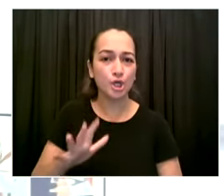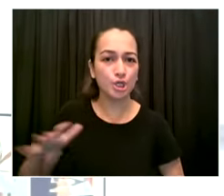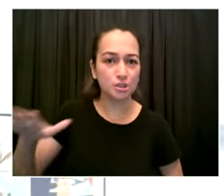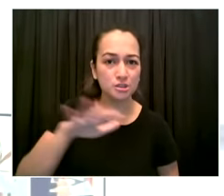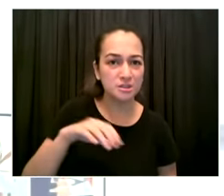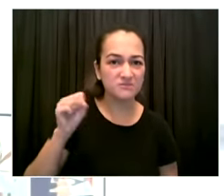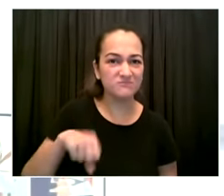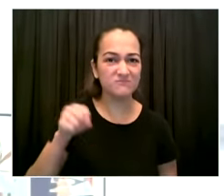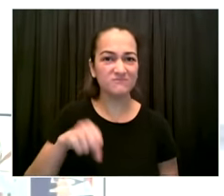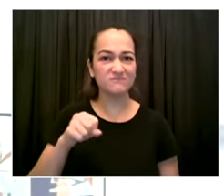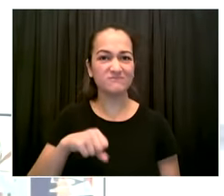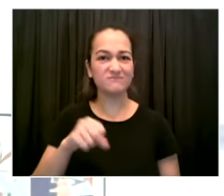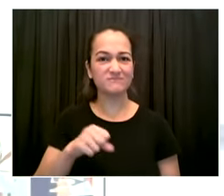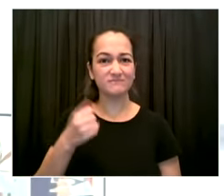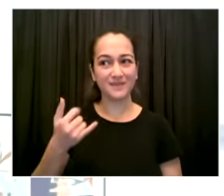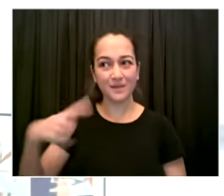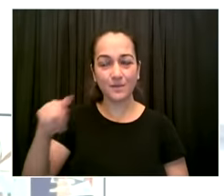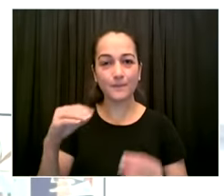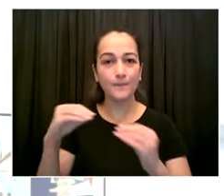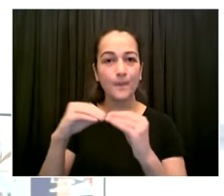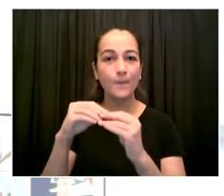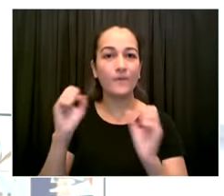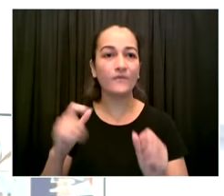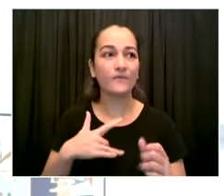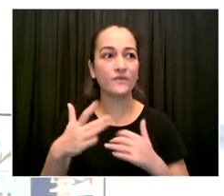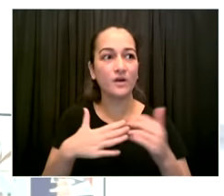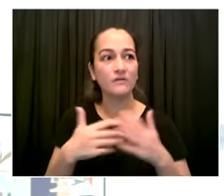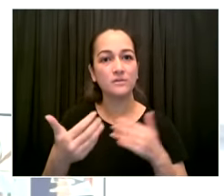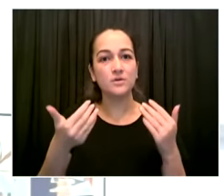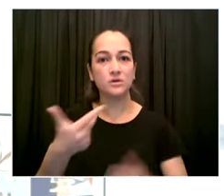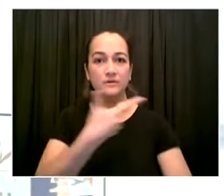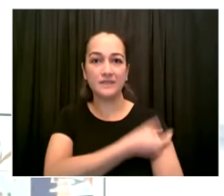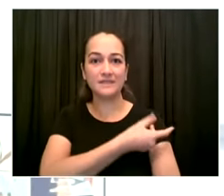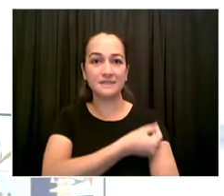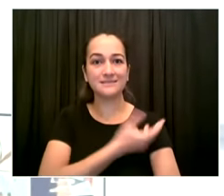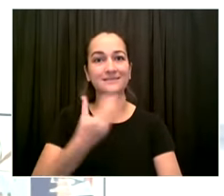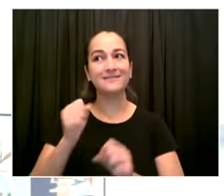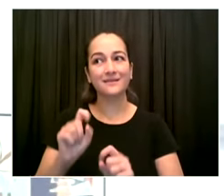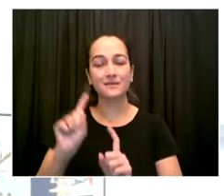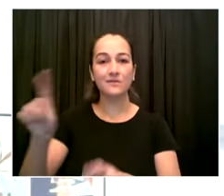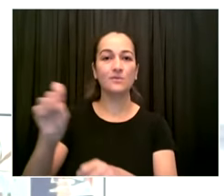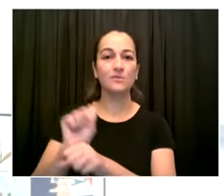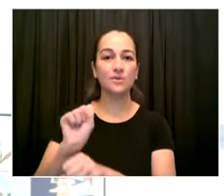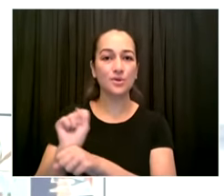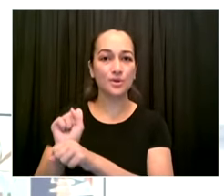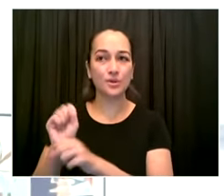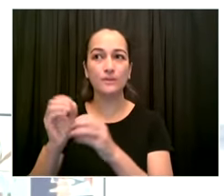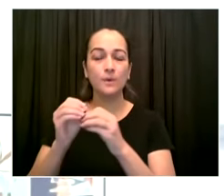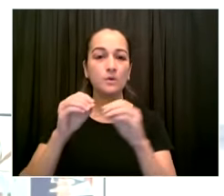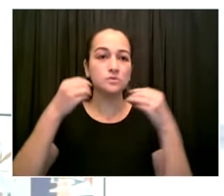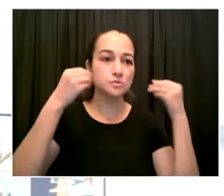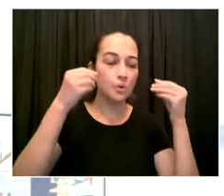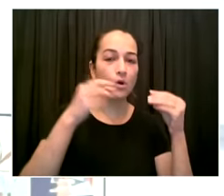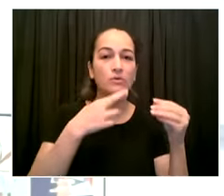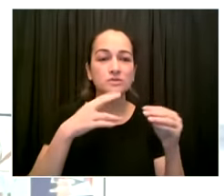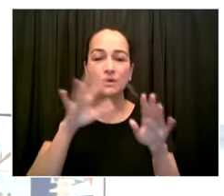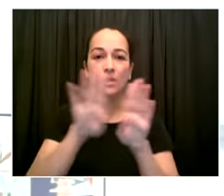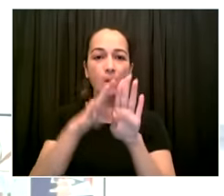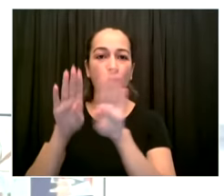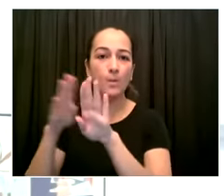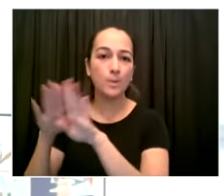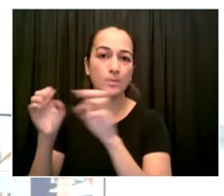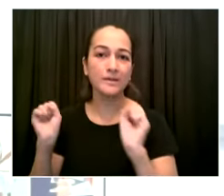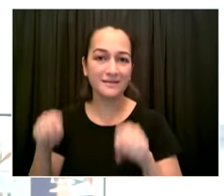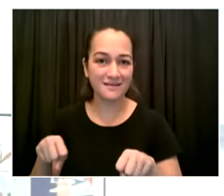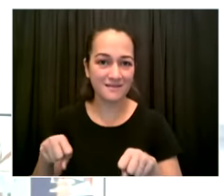in industries like retail manufacturing hospitality and so much more to protect these workers their